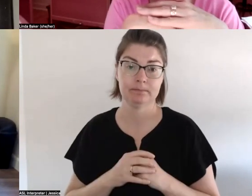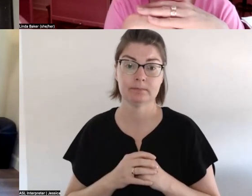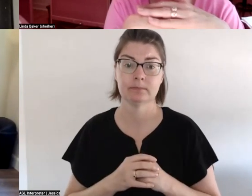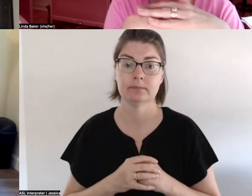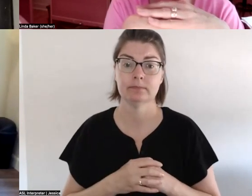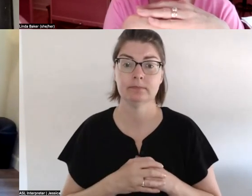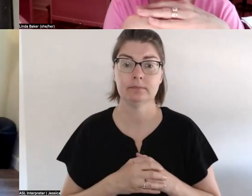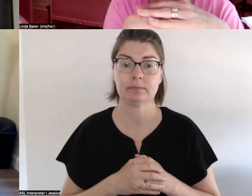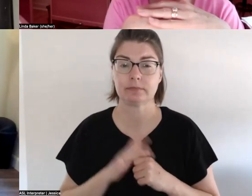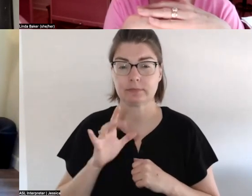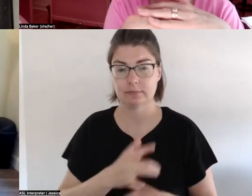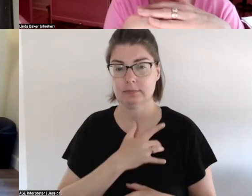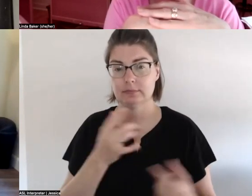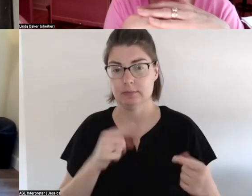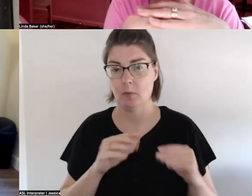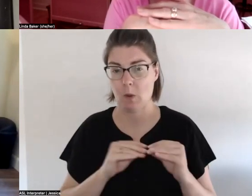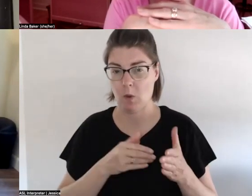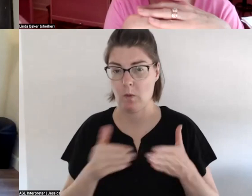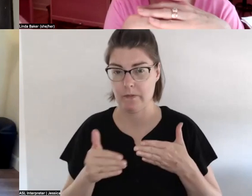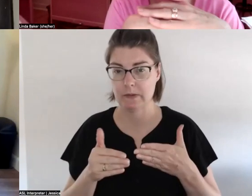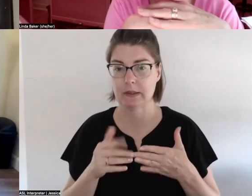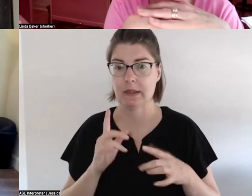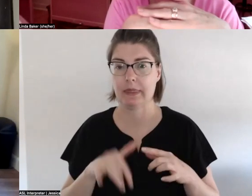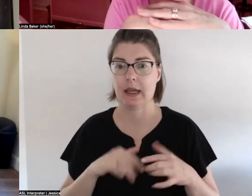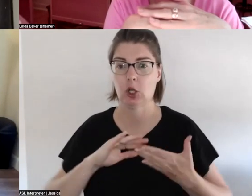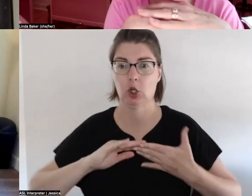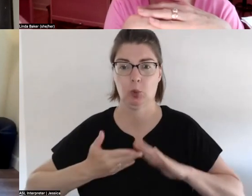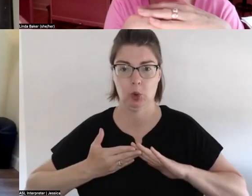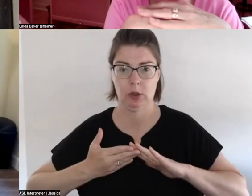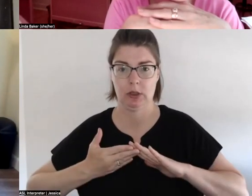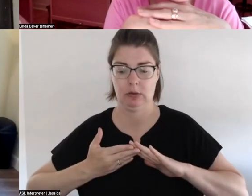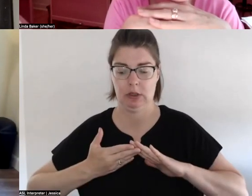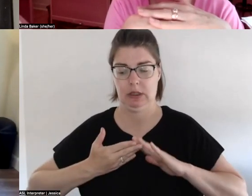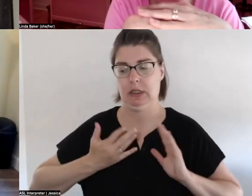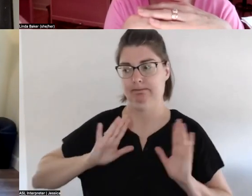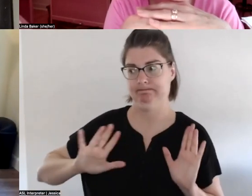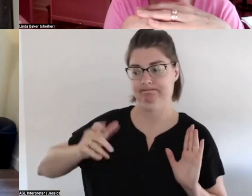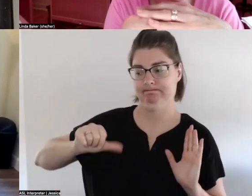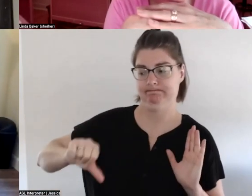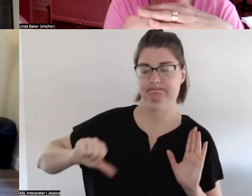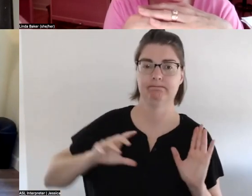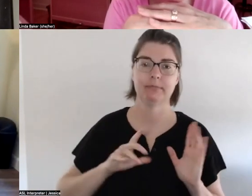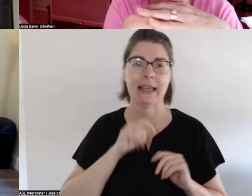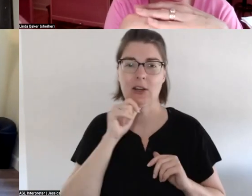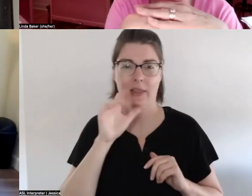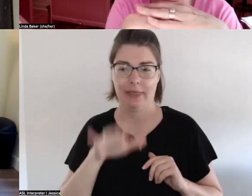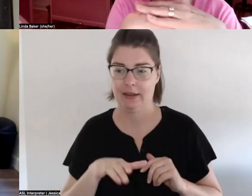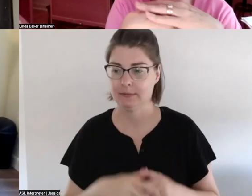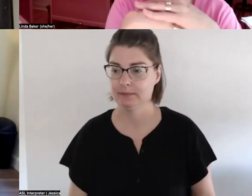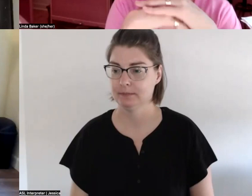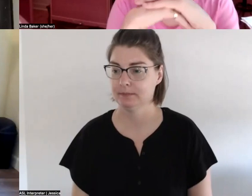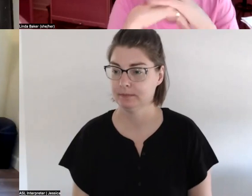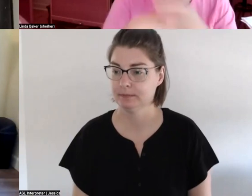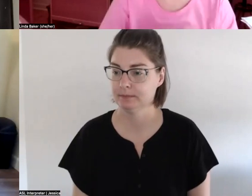um more that than than a community rejecting okay thank you